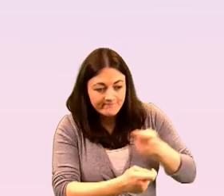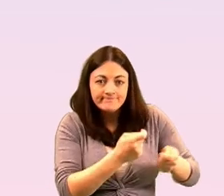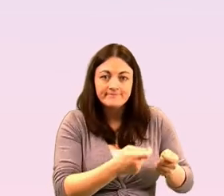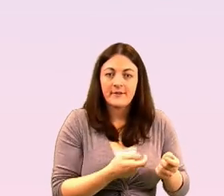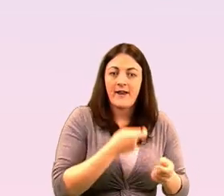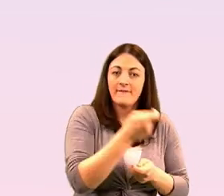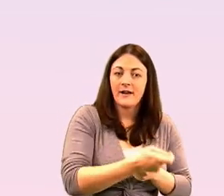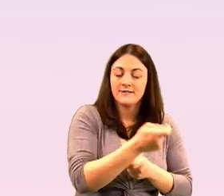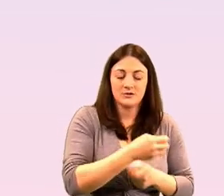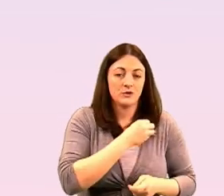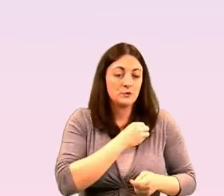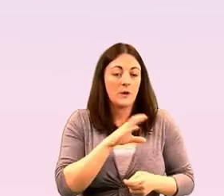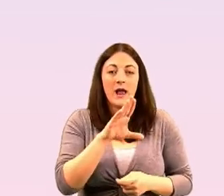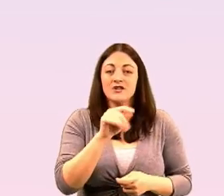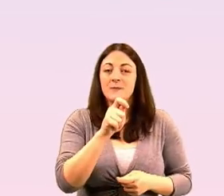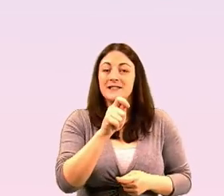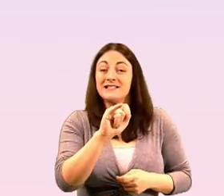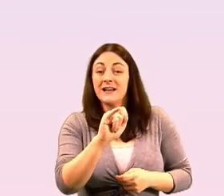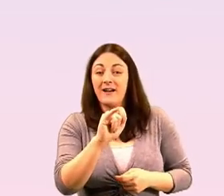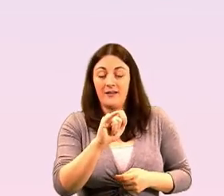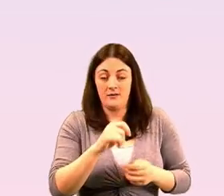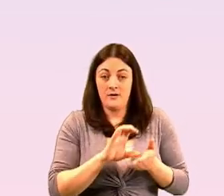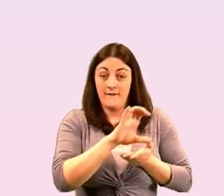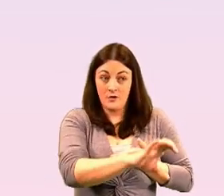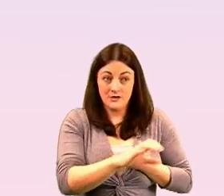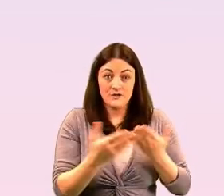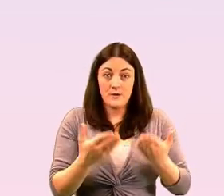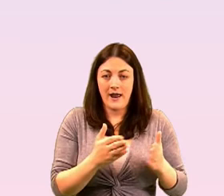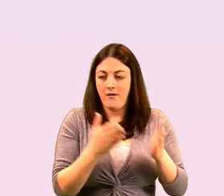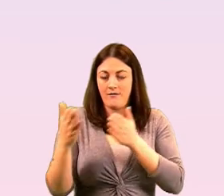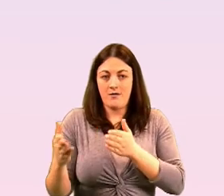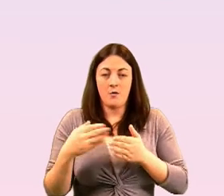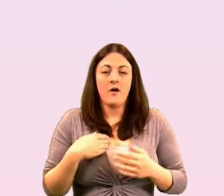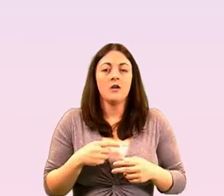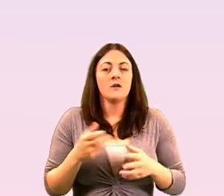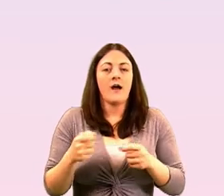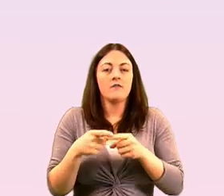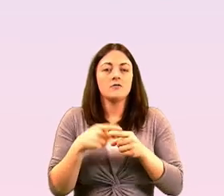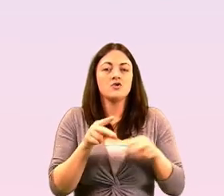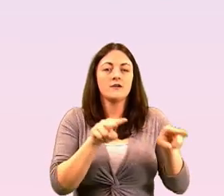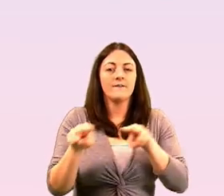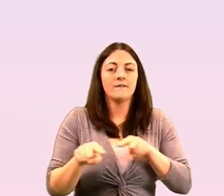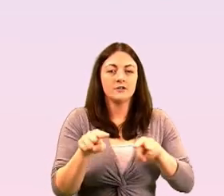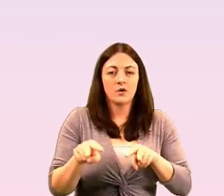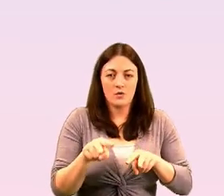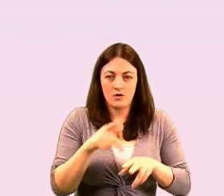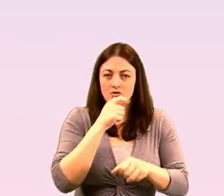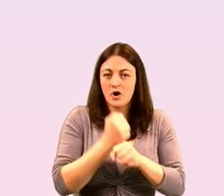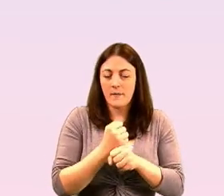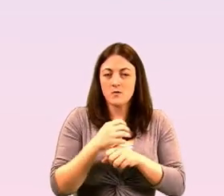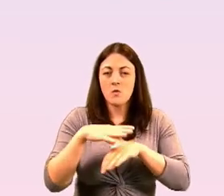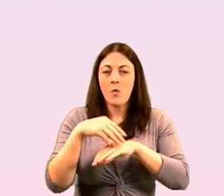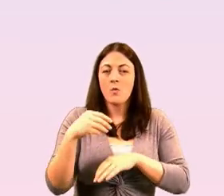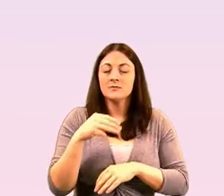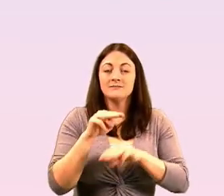lgbti fund so i'm going to say roll it there shane i want we want to show a short video of the about older people speaking about